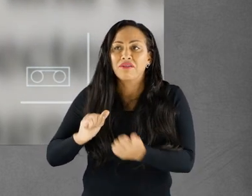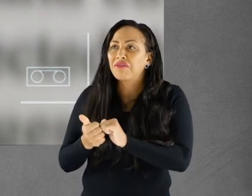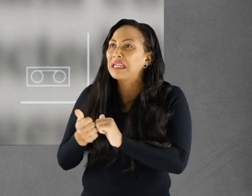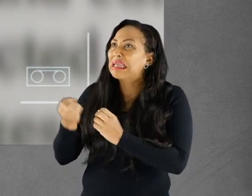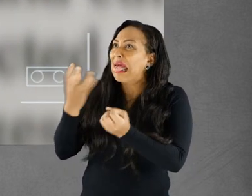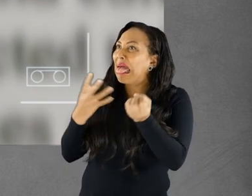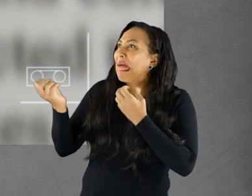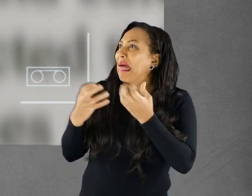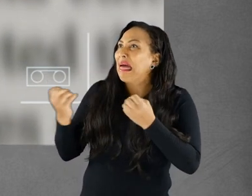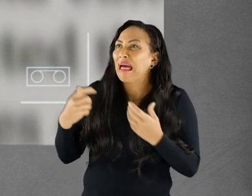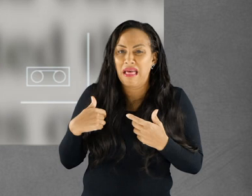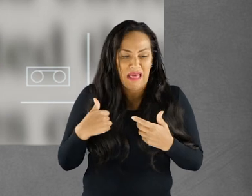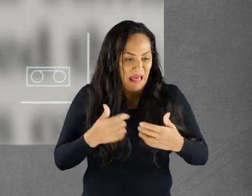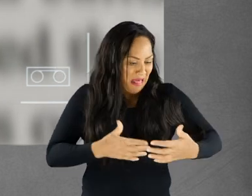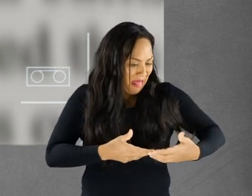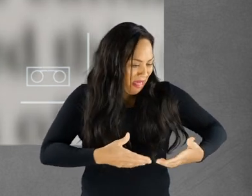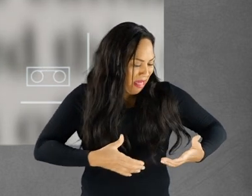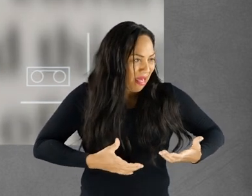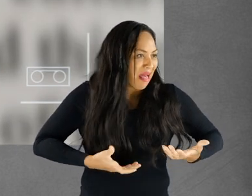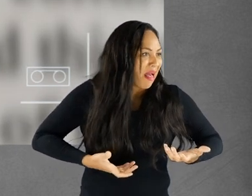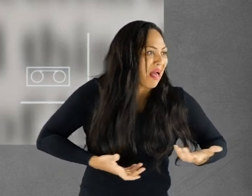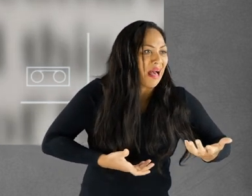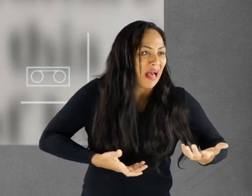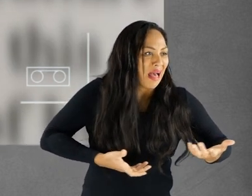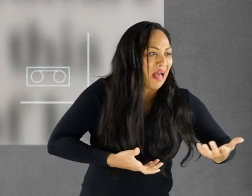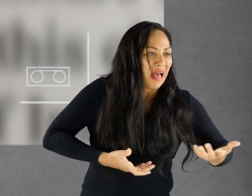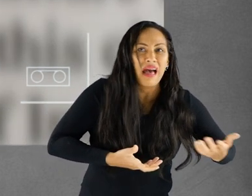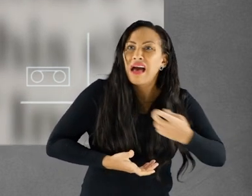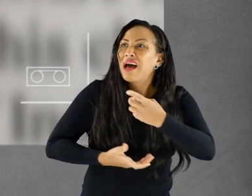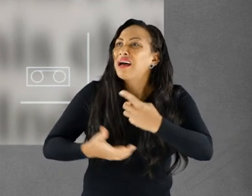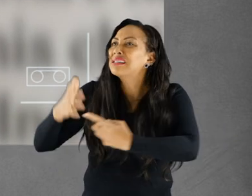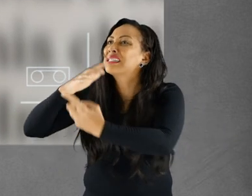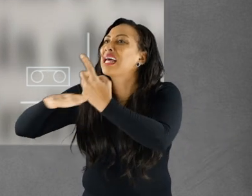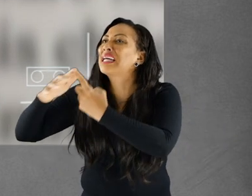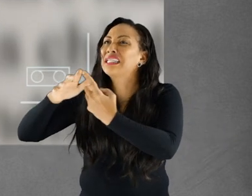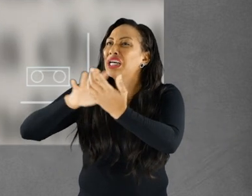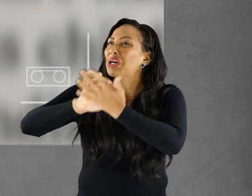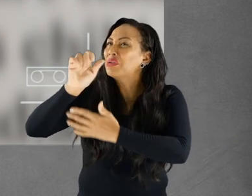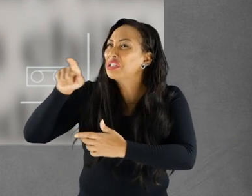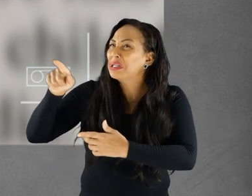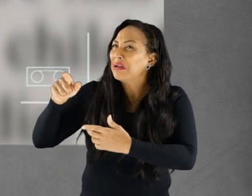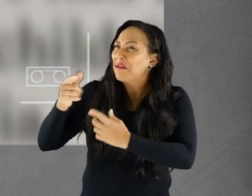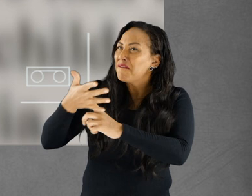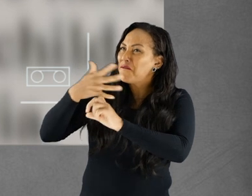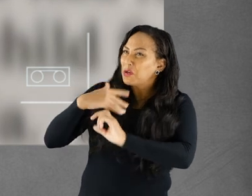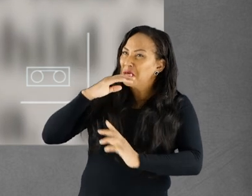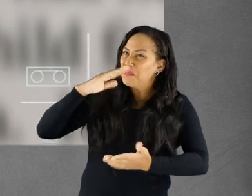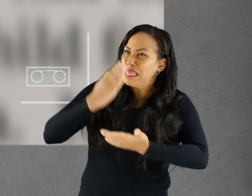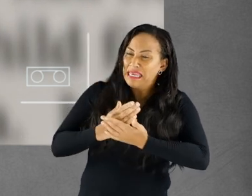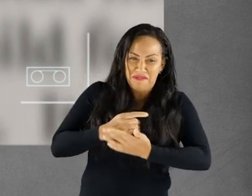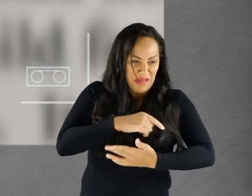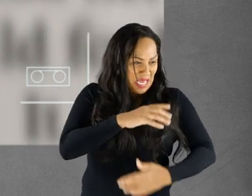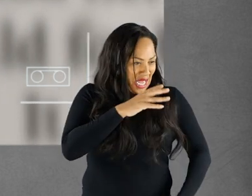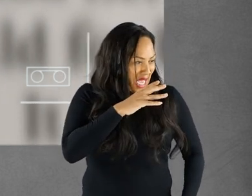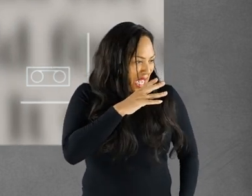family and friends were pressing on. Her mother almost threw her little helpless child away like a piece of rubbish. Society and culture had her